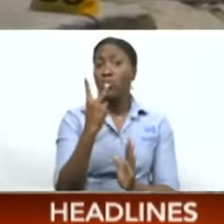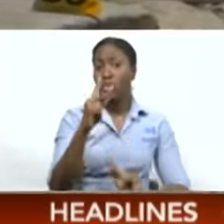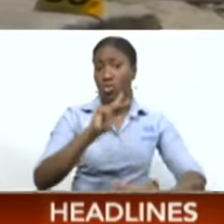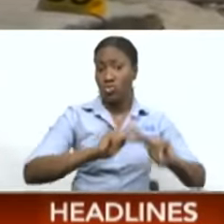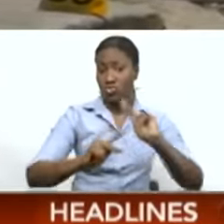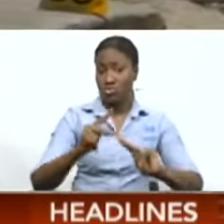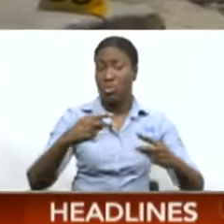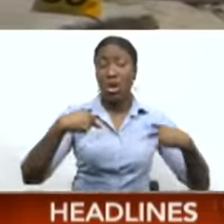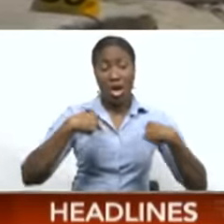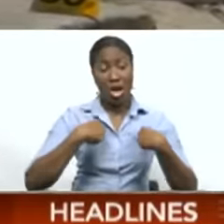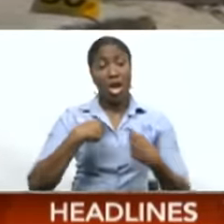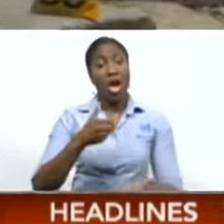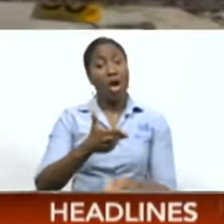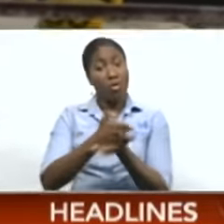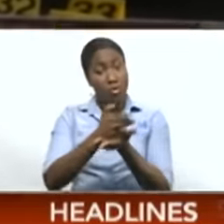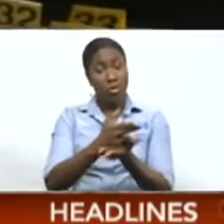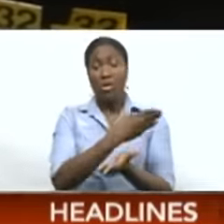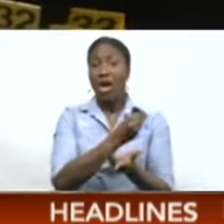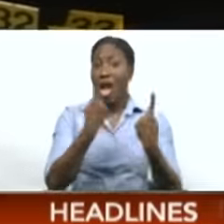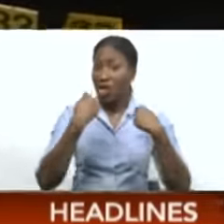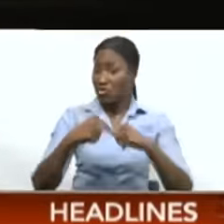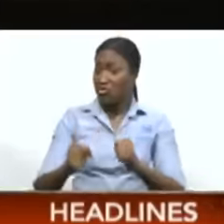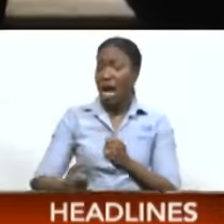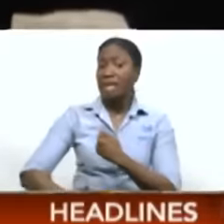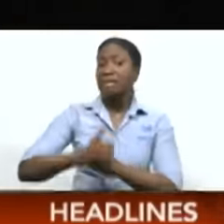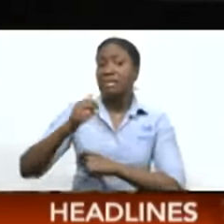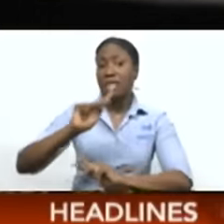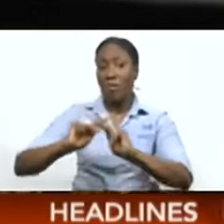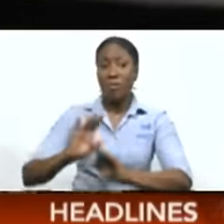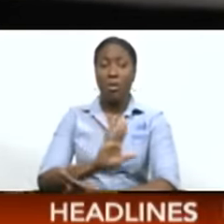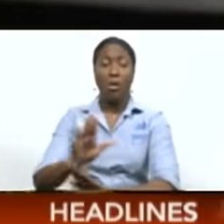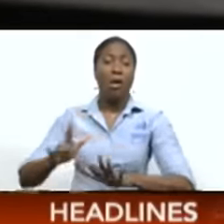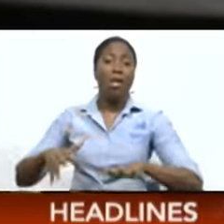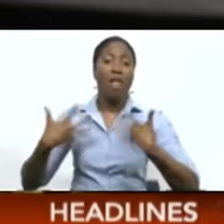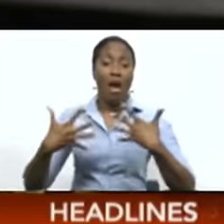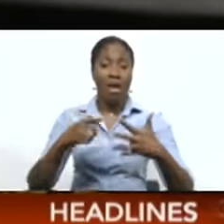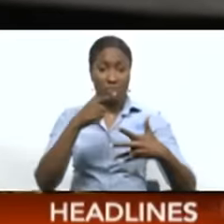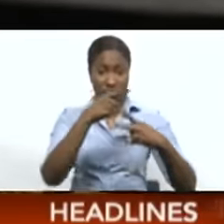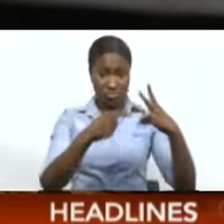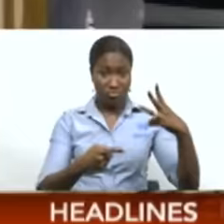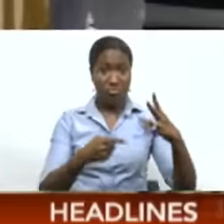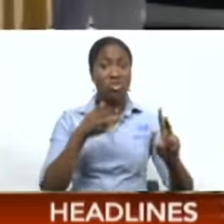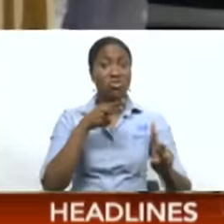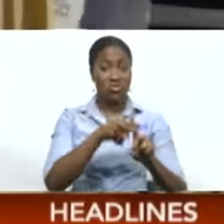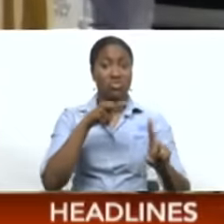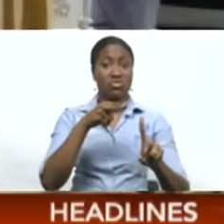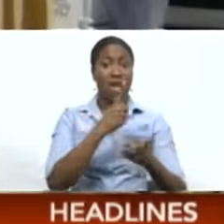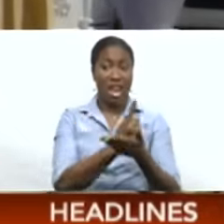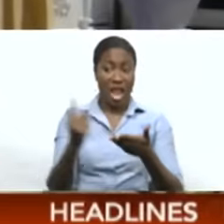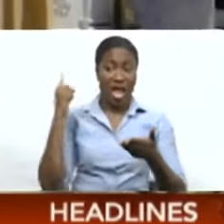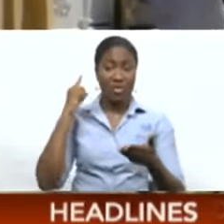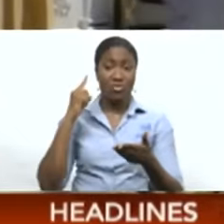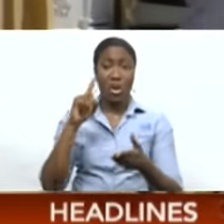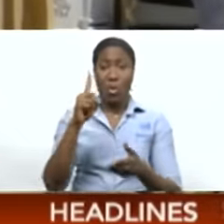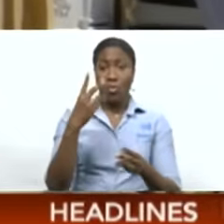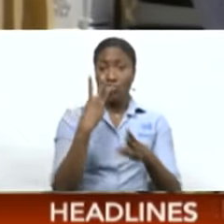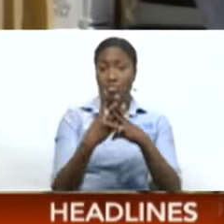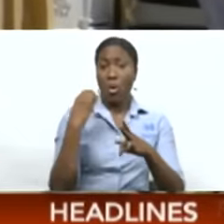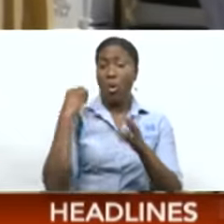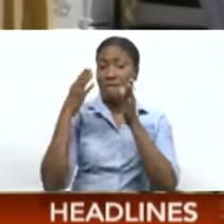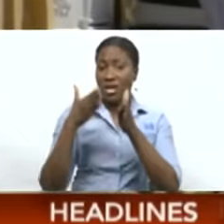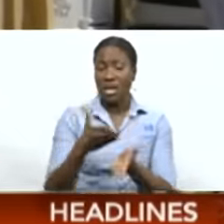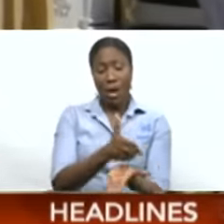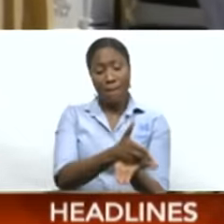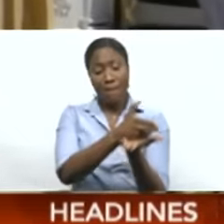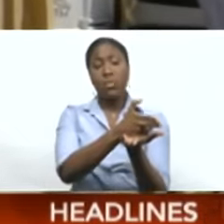firearm, and ammunition to endanger life. The charges stemmed from last week's shooting incident, in which prison officer Steve Phipps was shot and